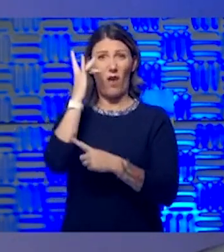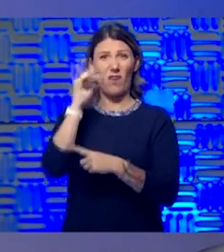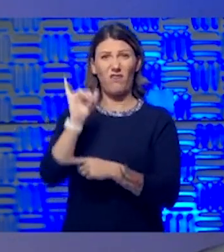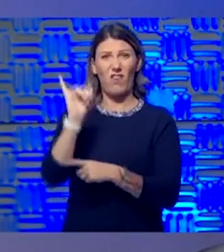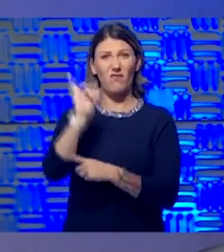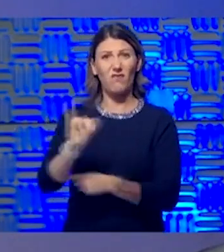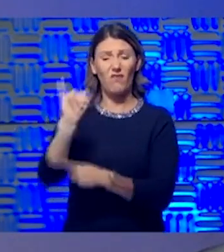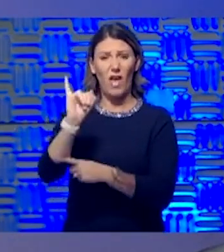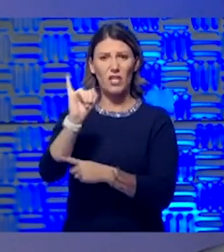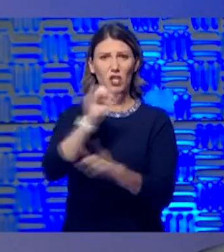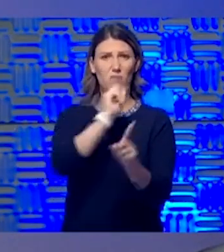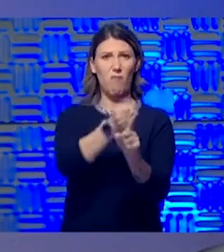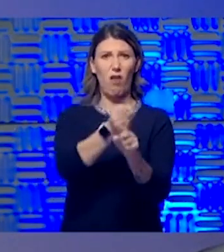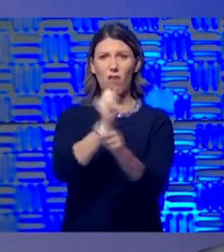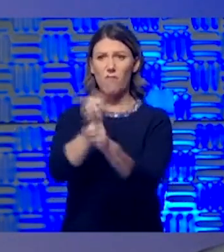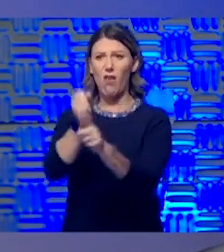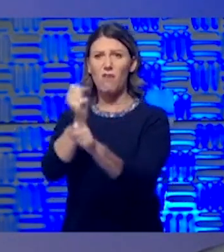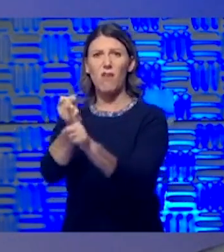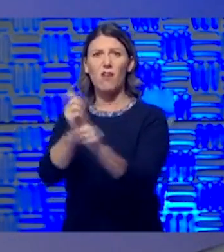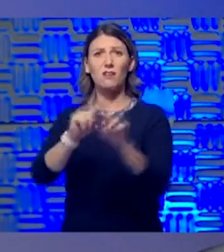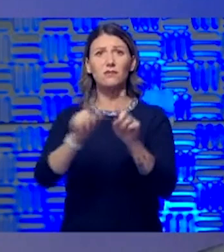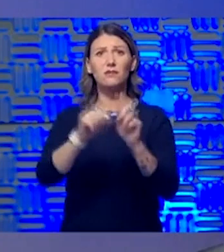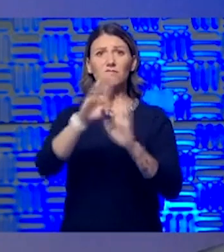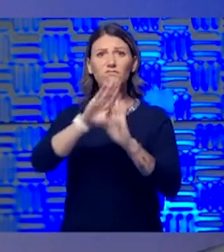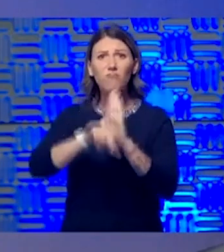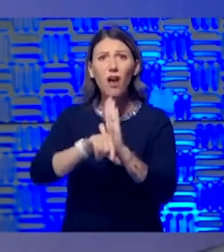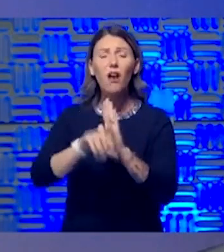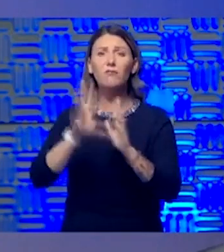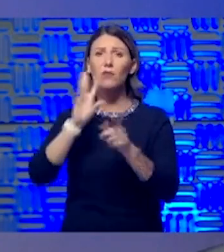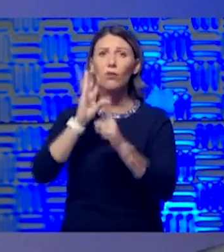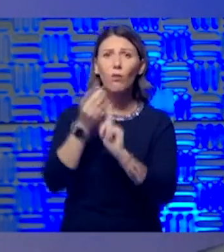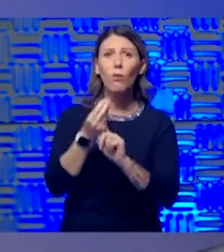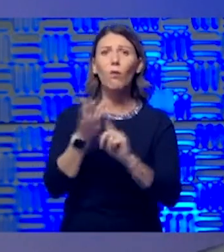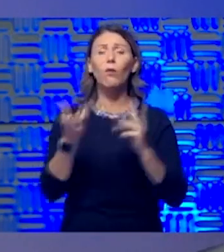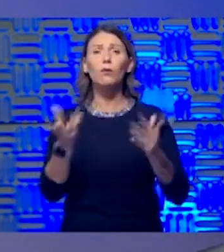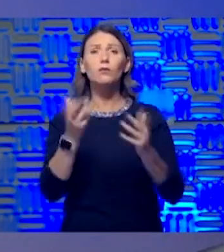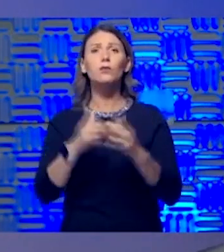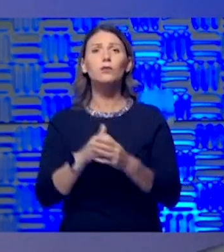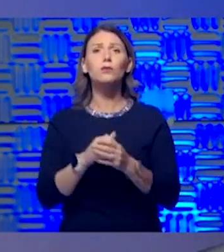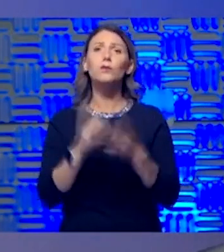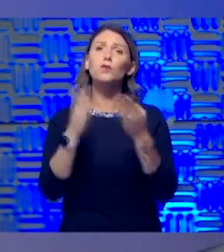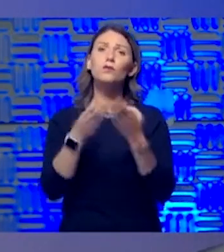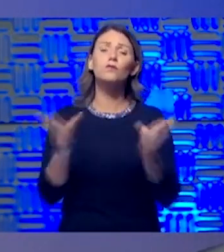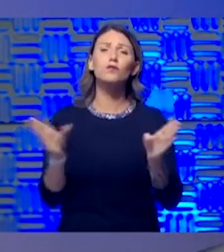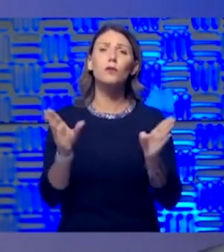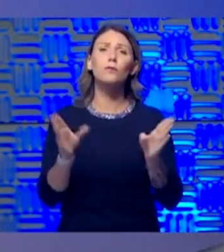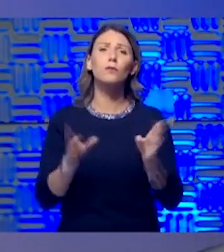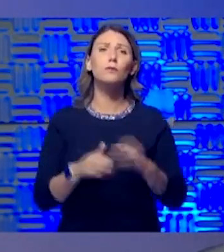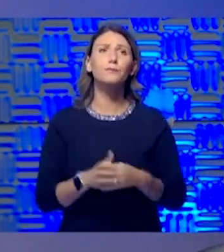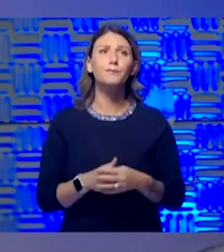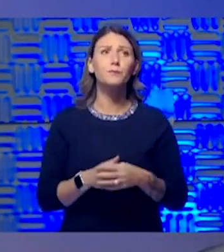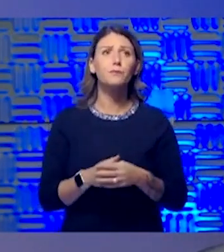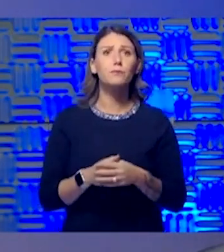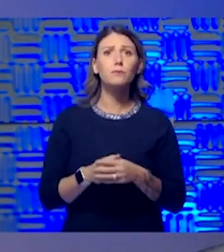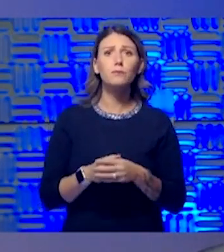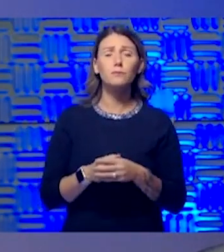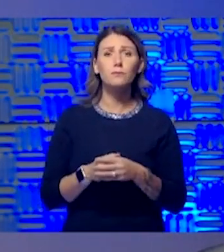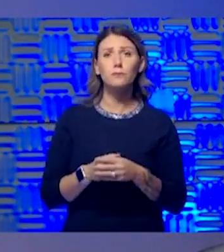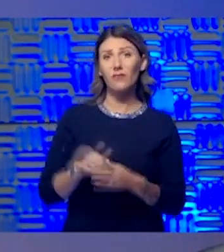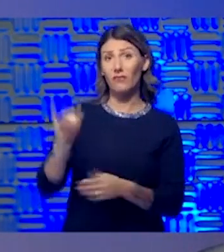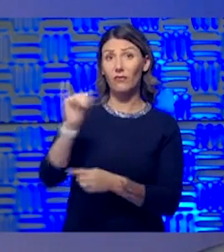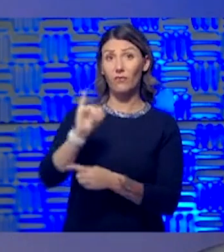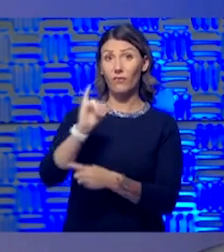demographics? And, you know, I think that there are the general infectious disease